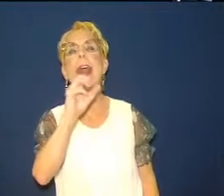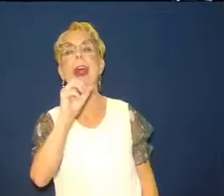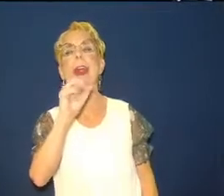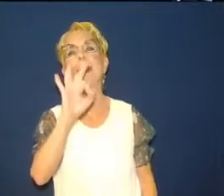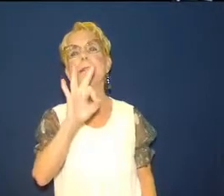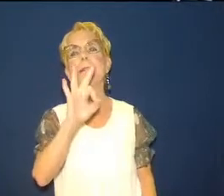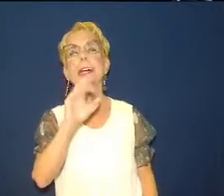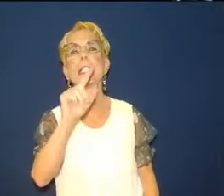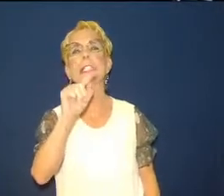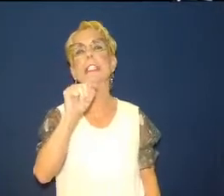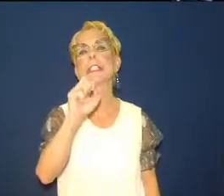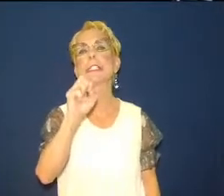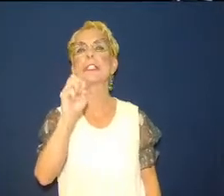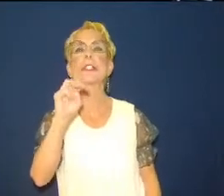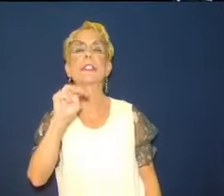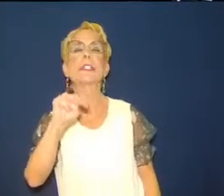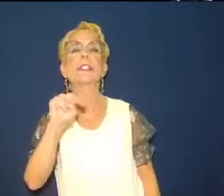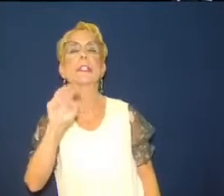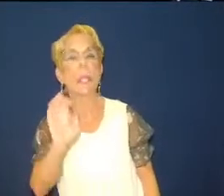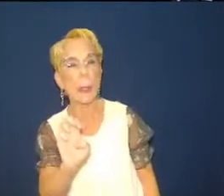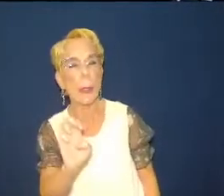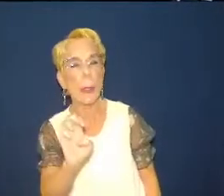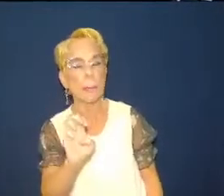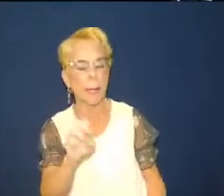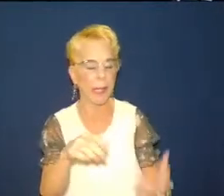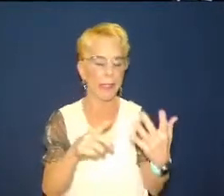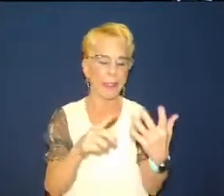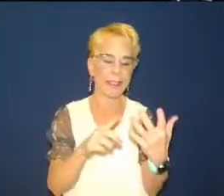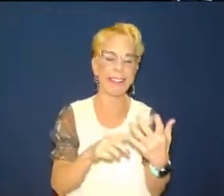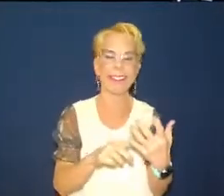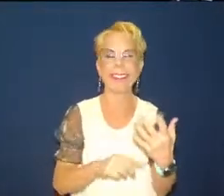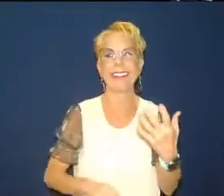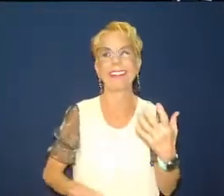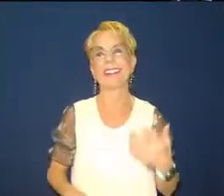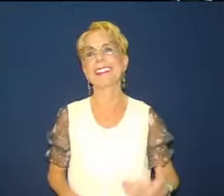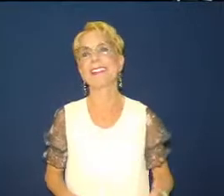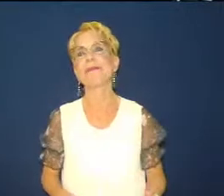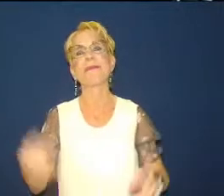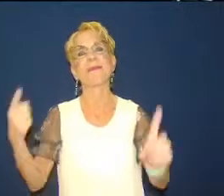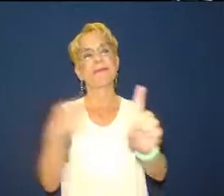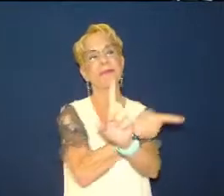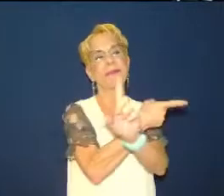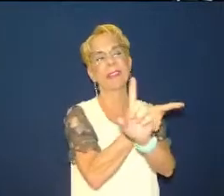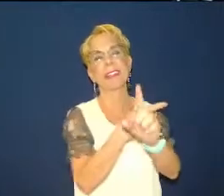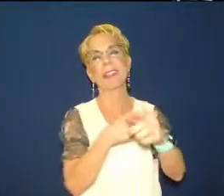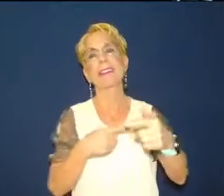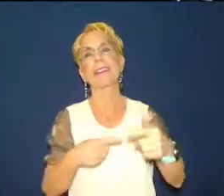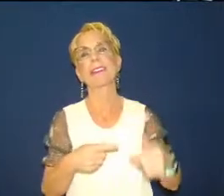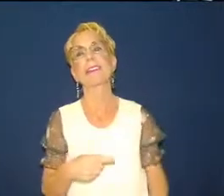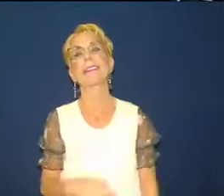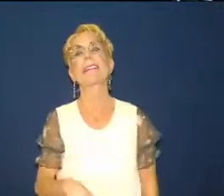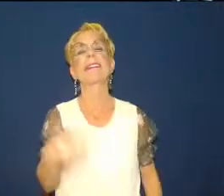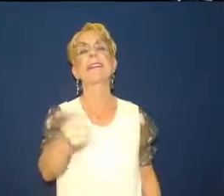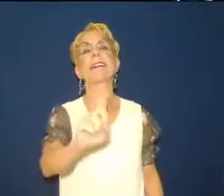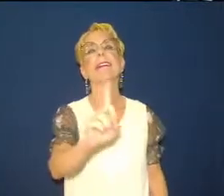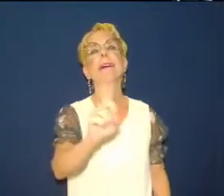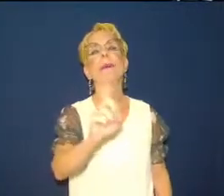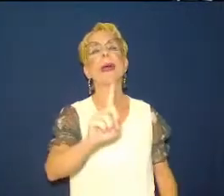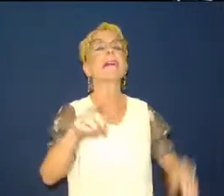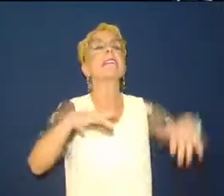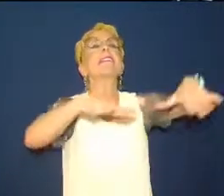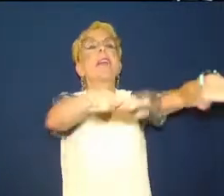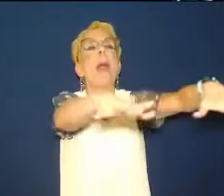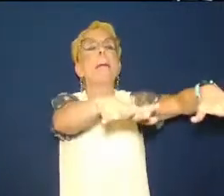i don't know how i missed that one in the first service i didn't even tell that one okay check this one out here's an easy one guys where do zombies go for beach holidays